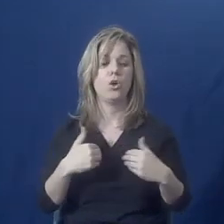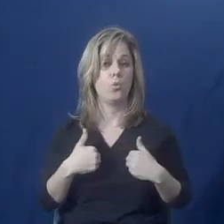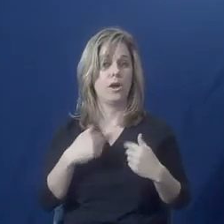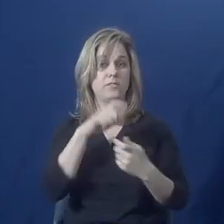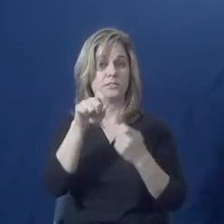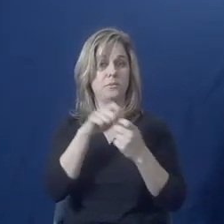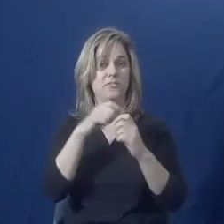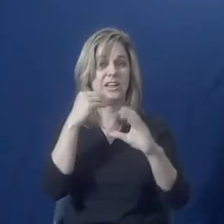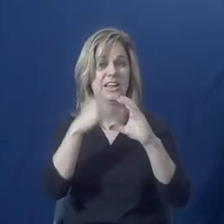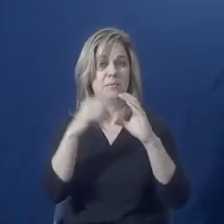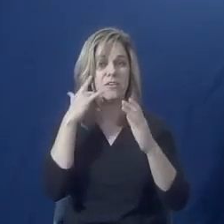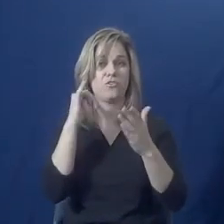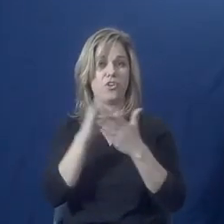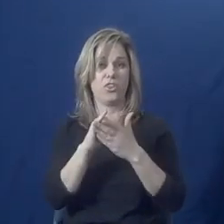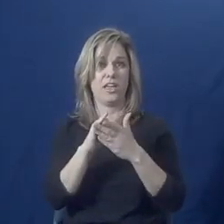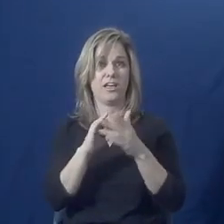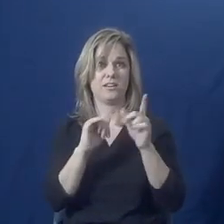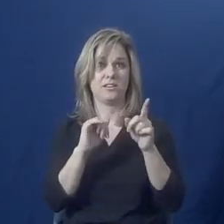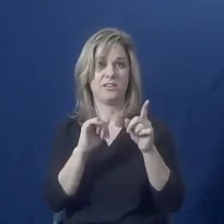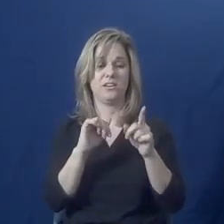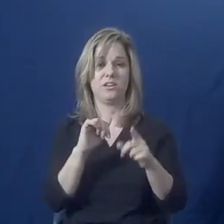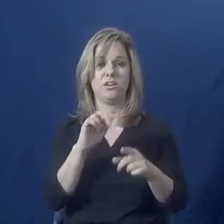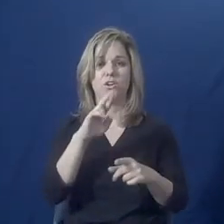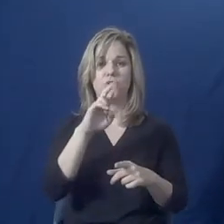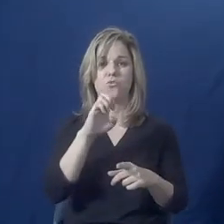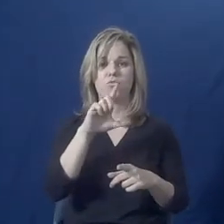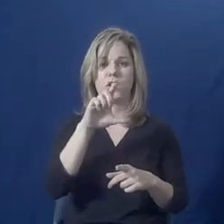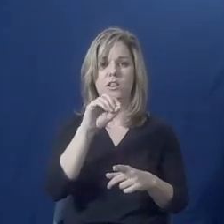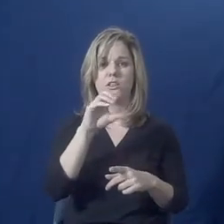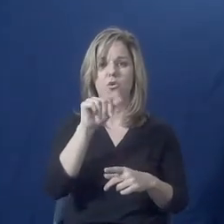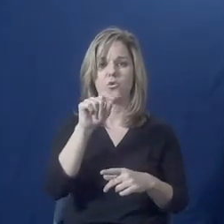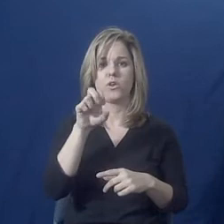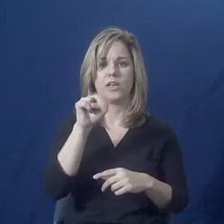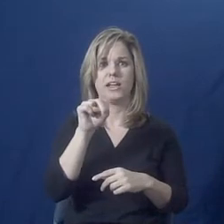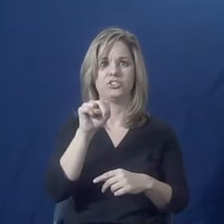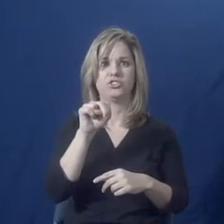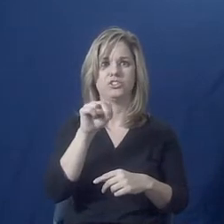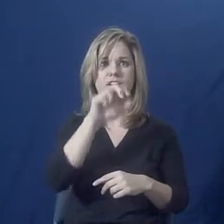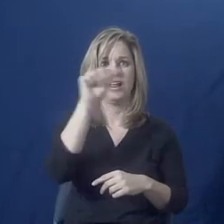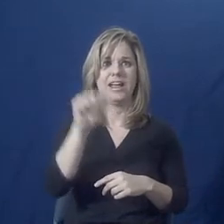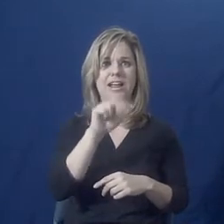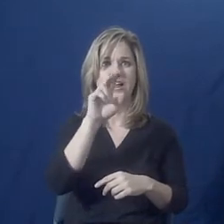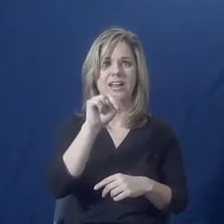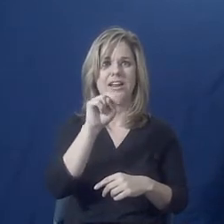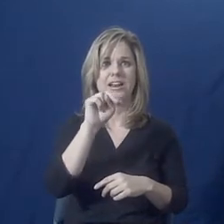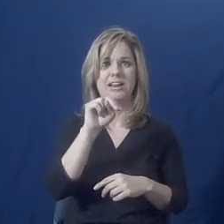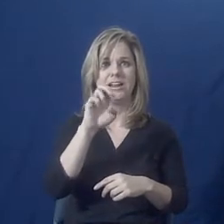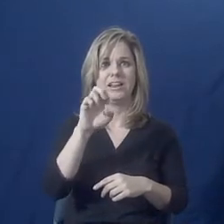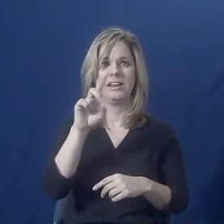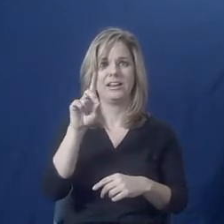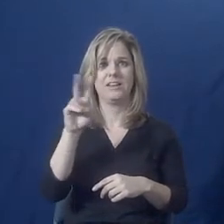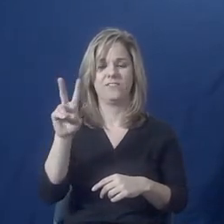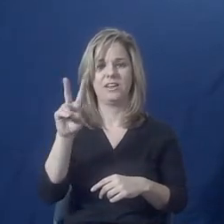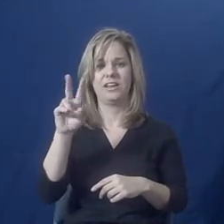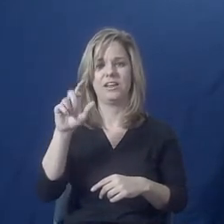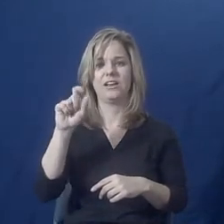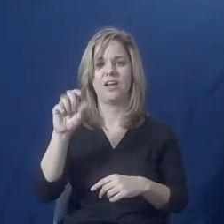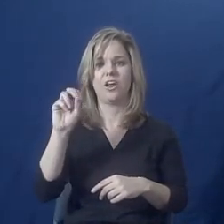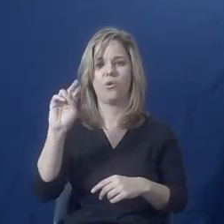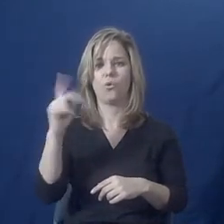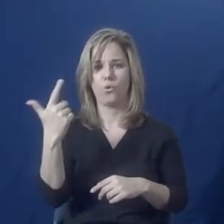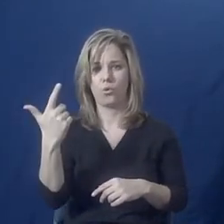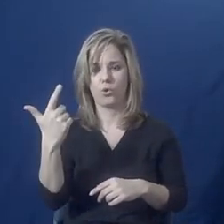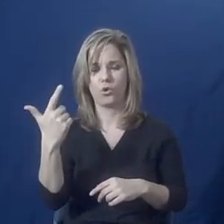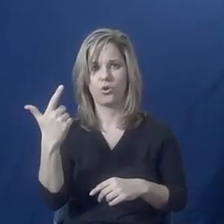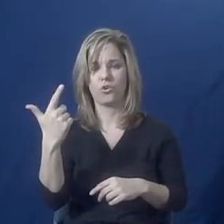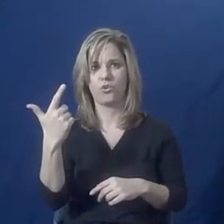at nnedv.org. And you can answer those kind of questions that come up